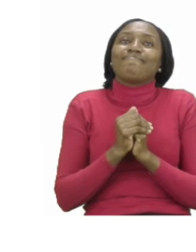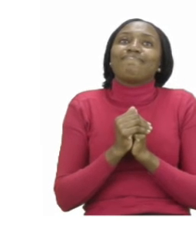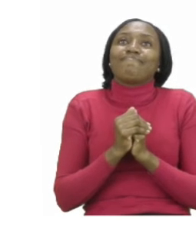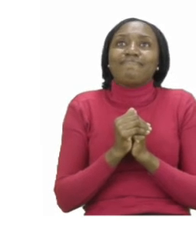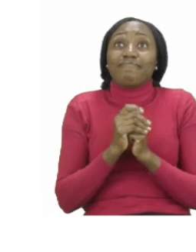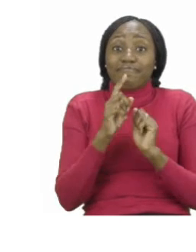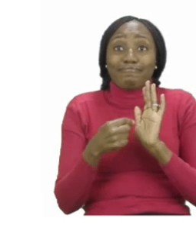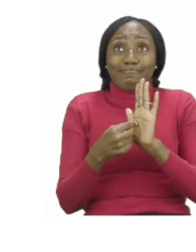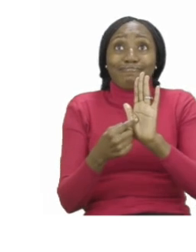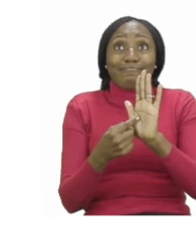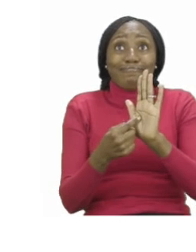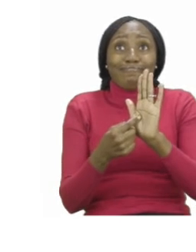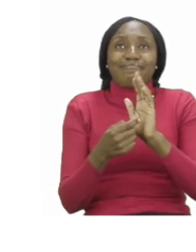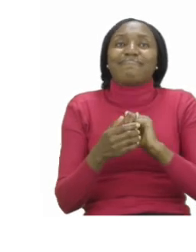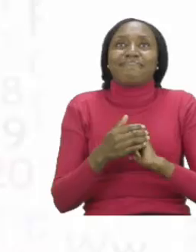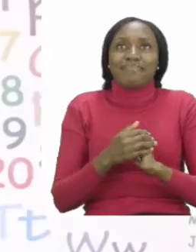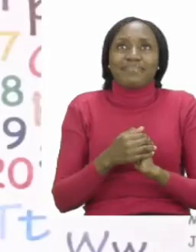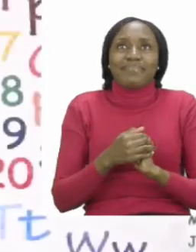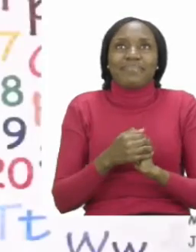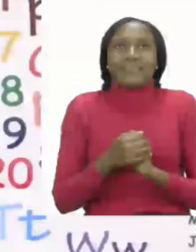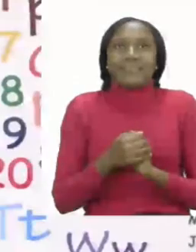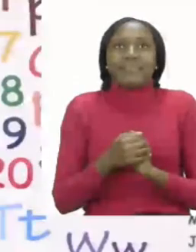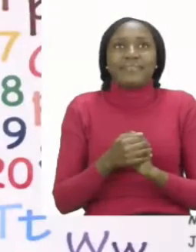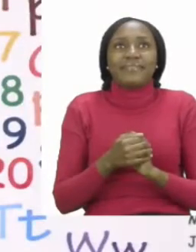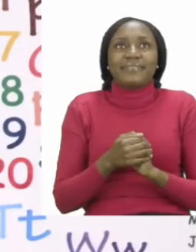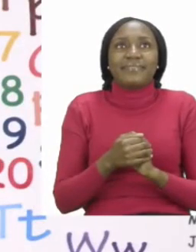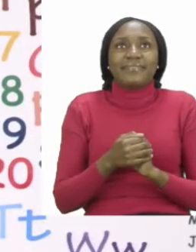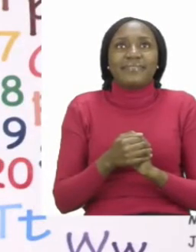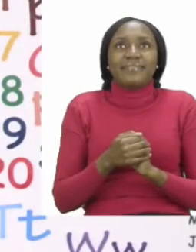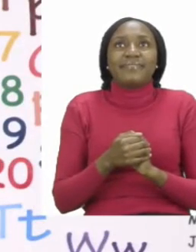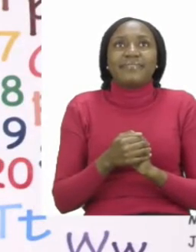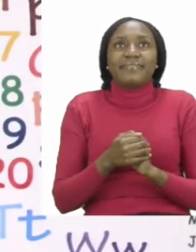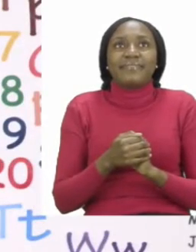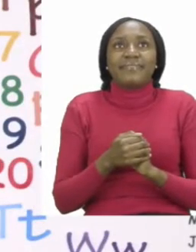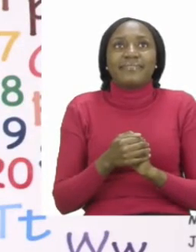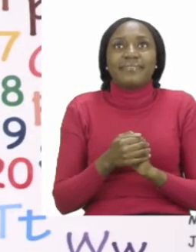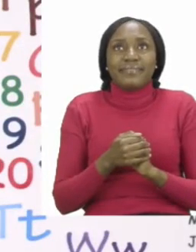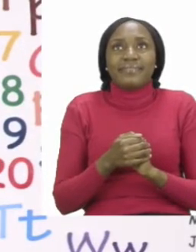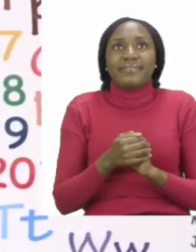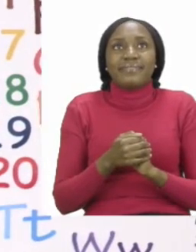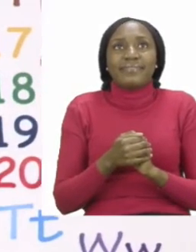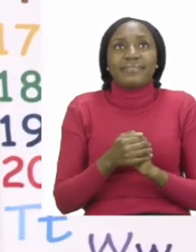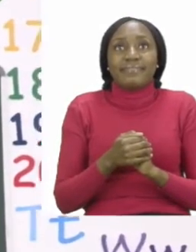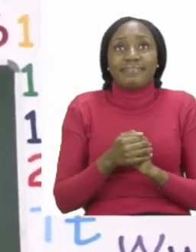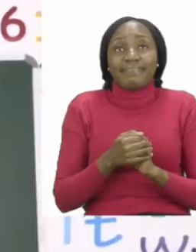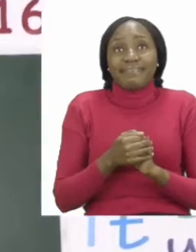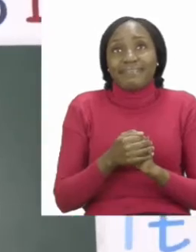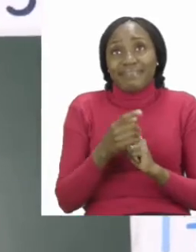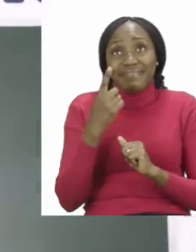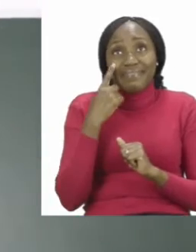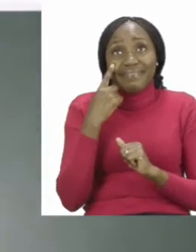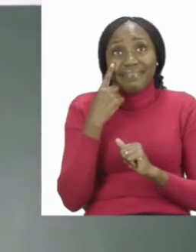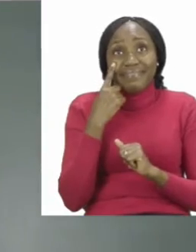I put two pictures down for you. So let's quickly have a look. Let's look at